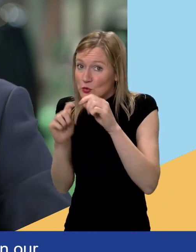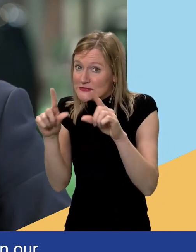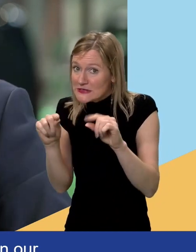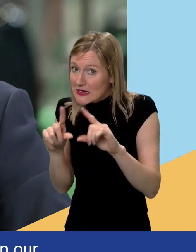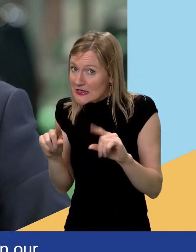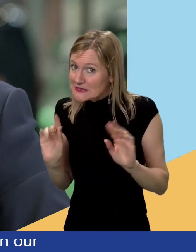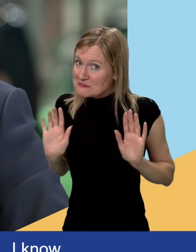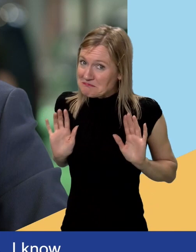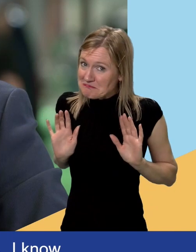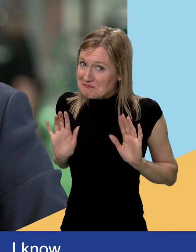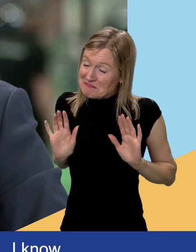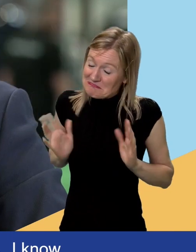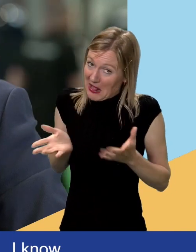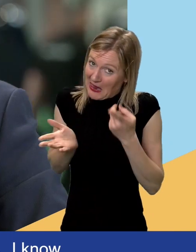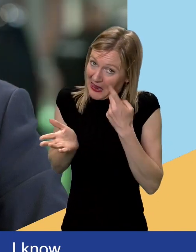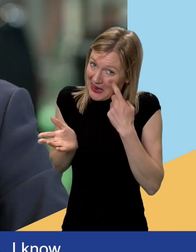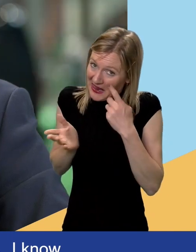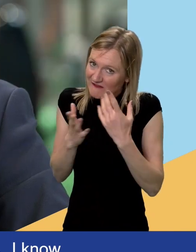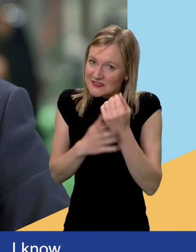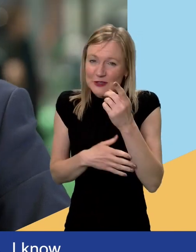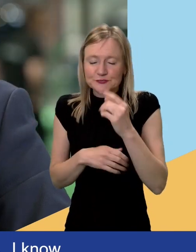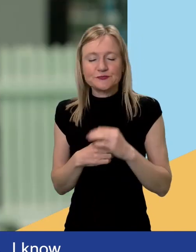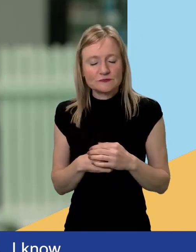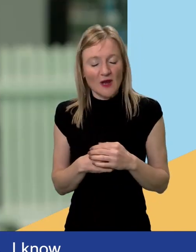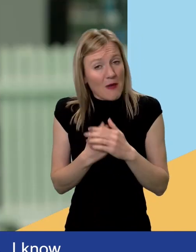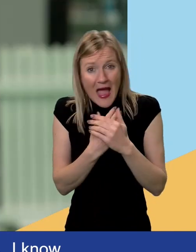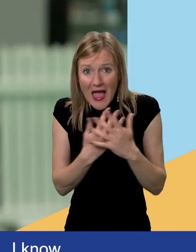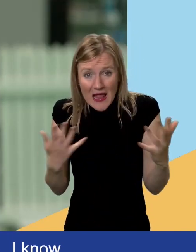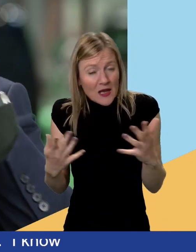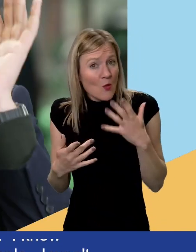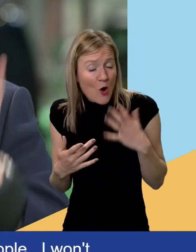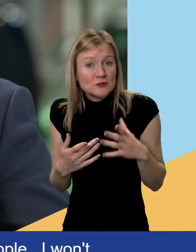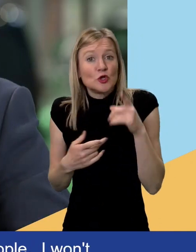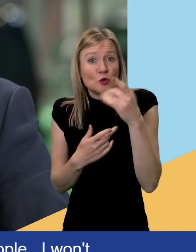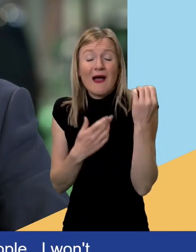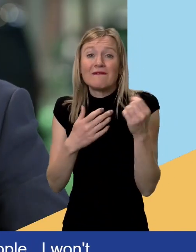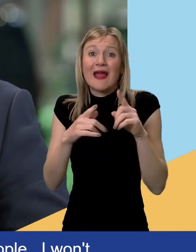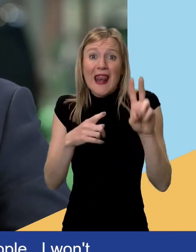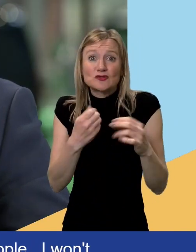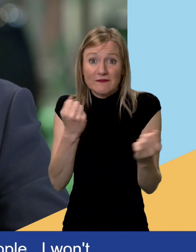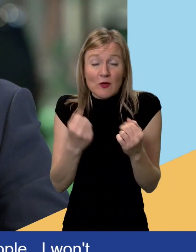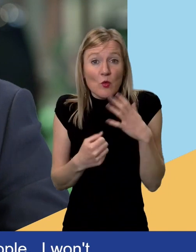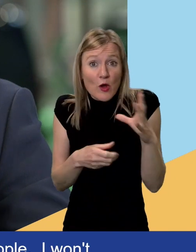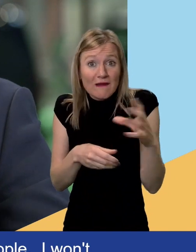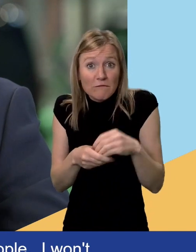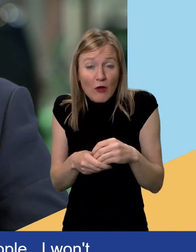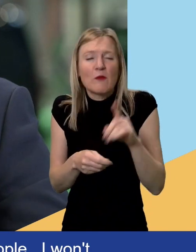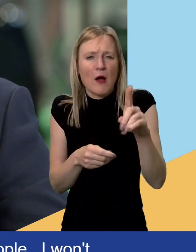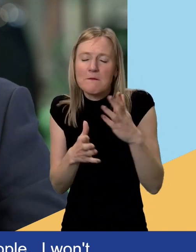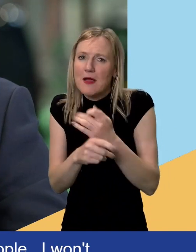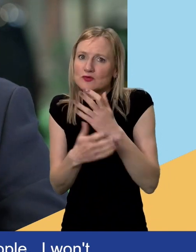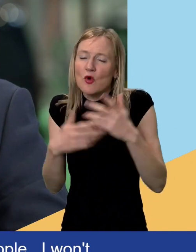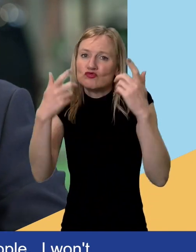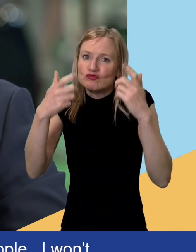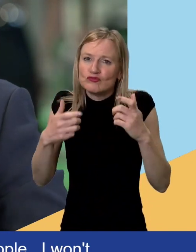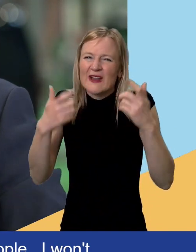can't confirm or deny. So yeah, anyone can get involved. anyone can get involved if they want to. No matter if they have an electric vehicle, it's road legal and it's taxed,